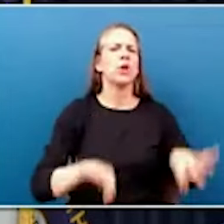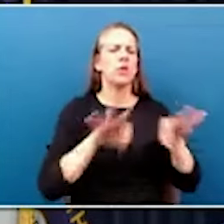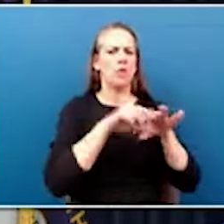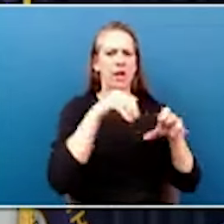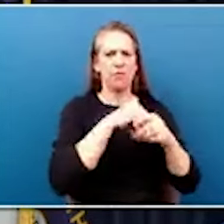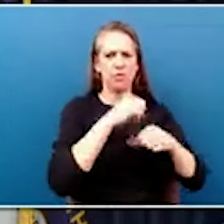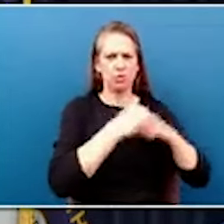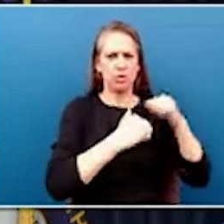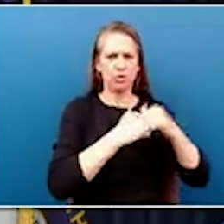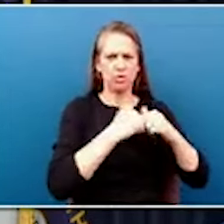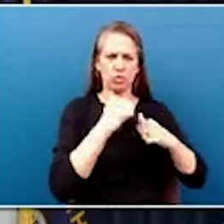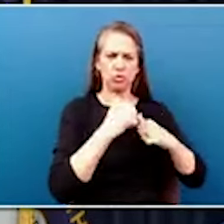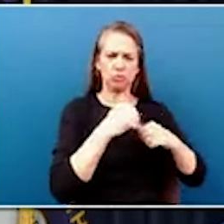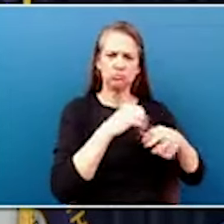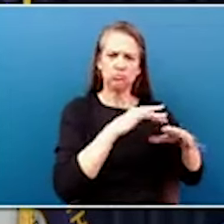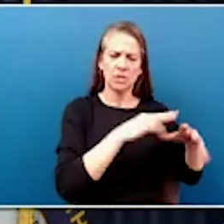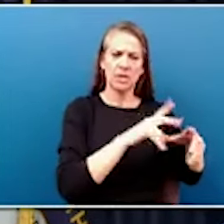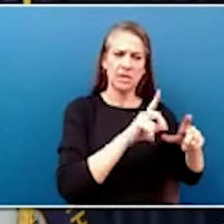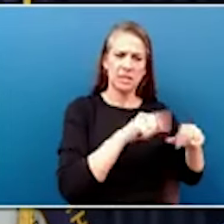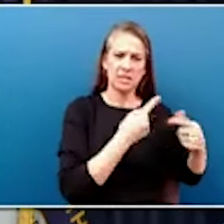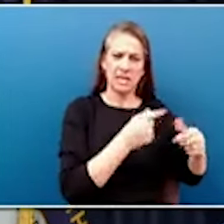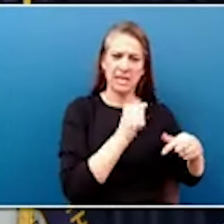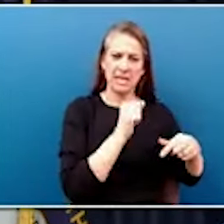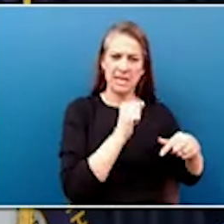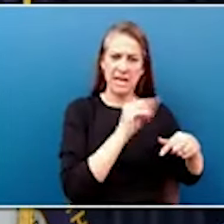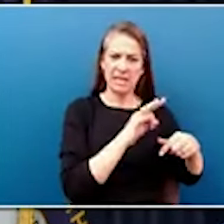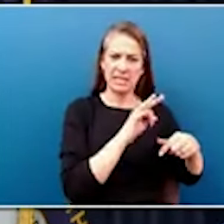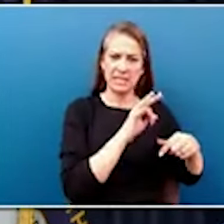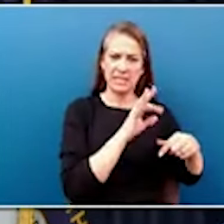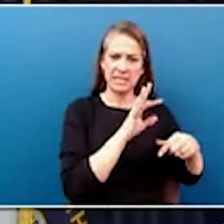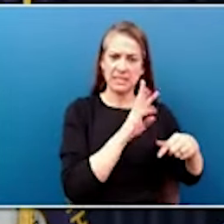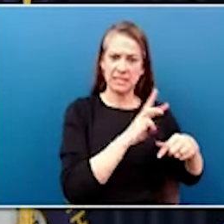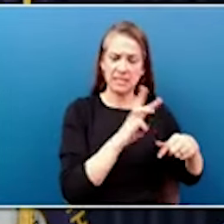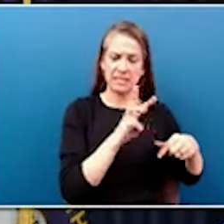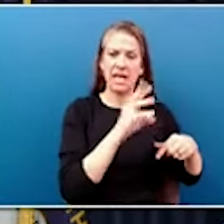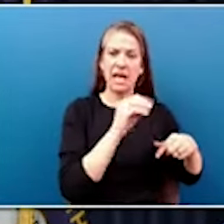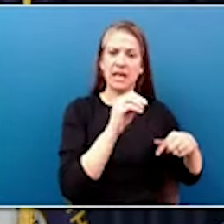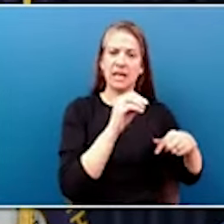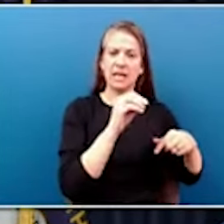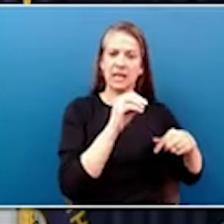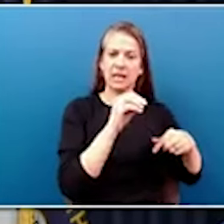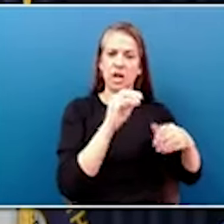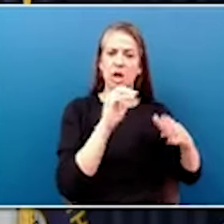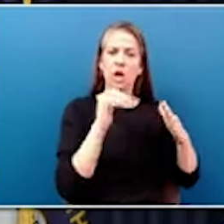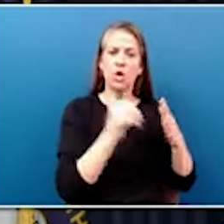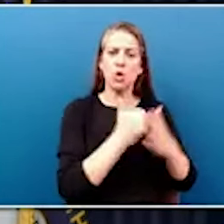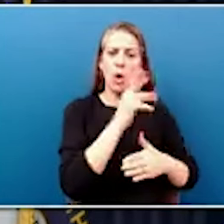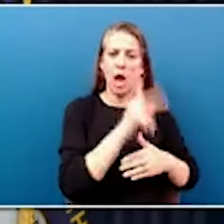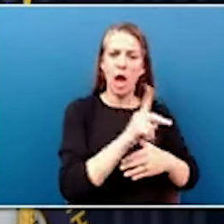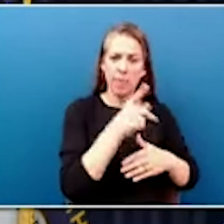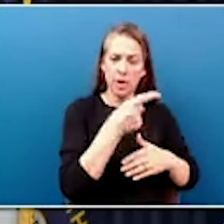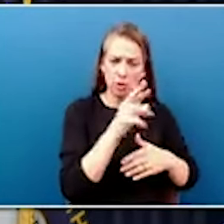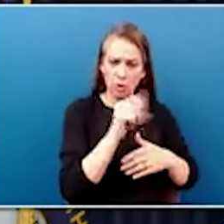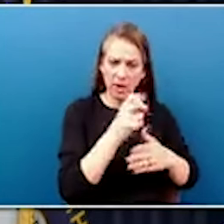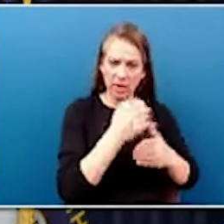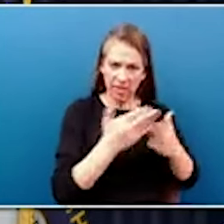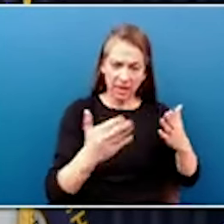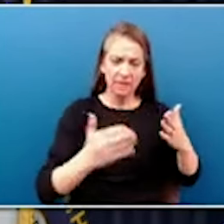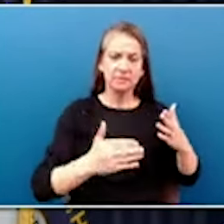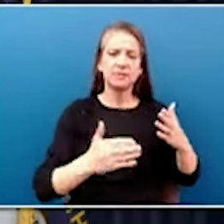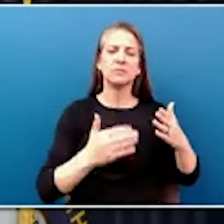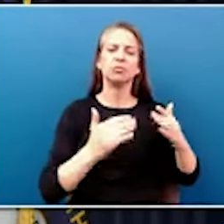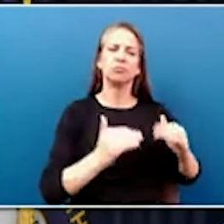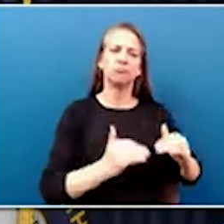1966, along with additional 10 new equipment upgraded components to expand the port's bulk